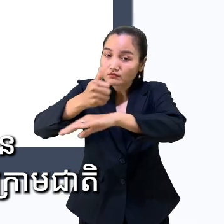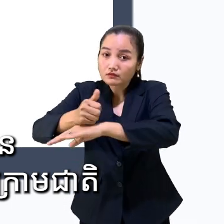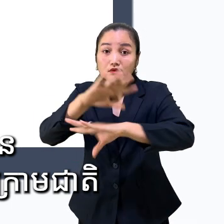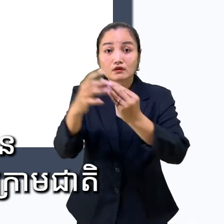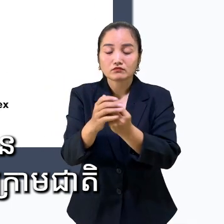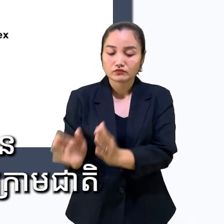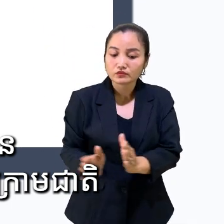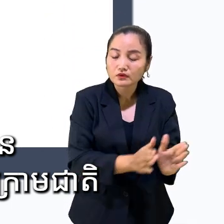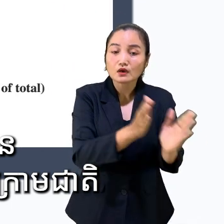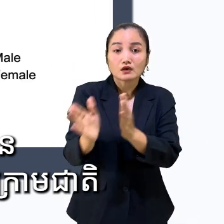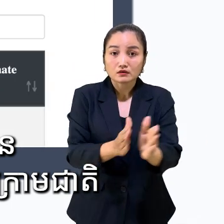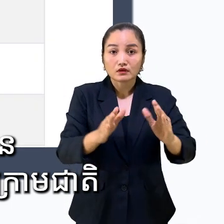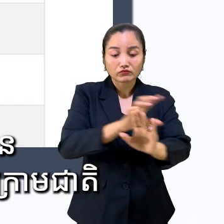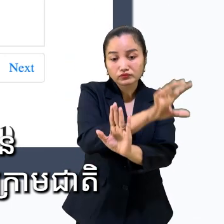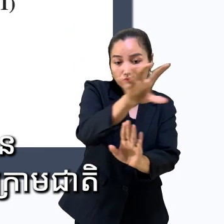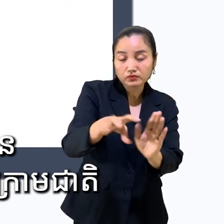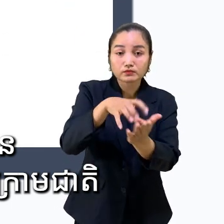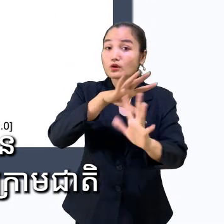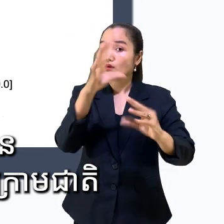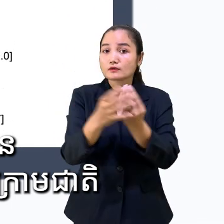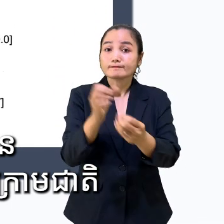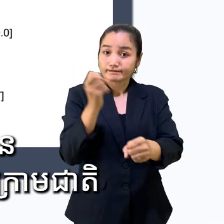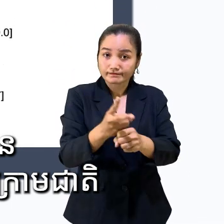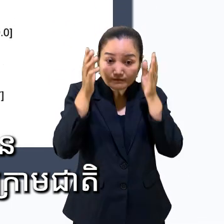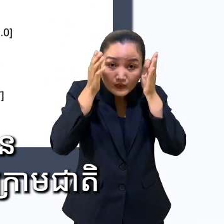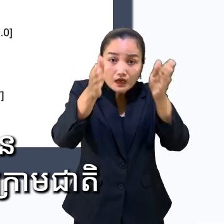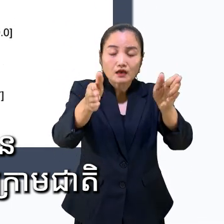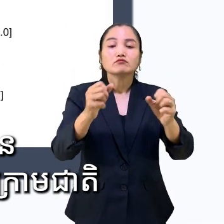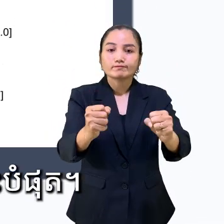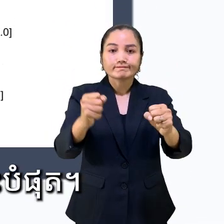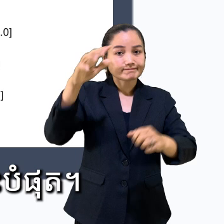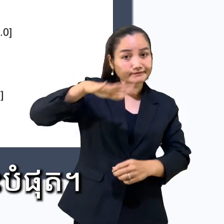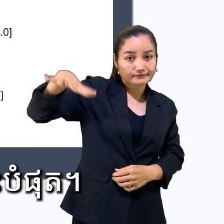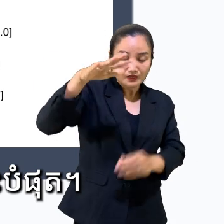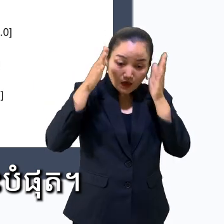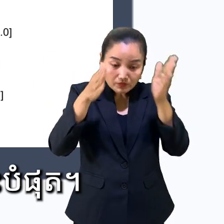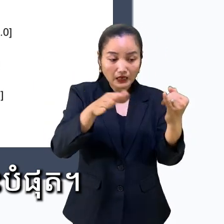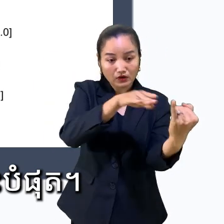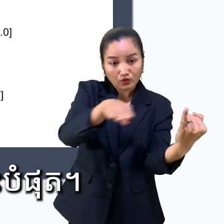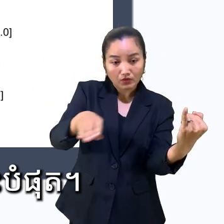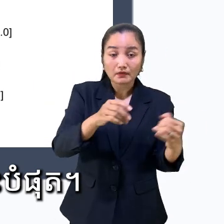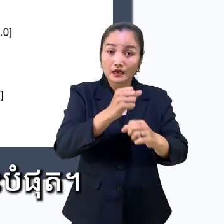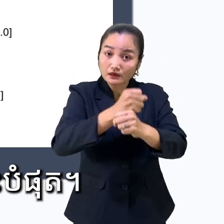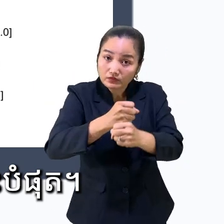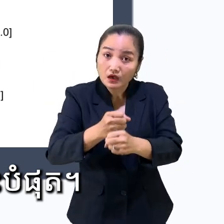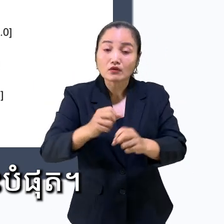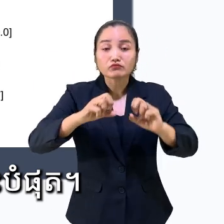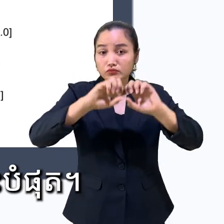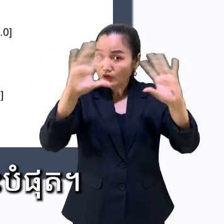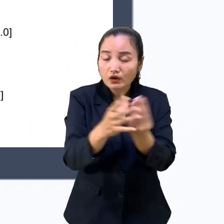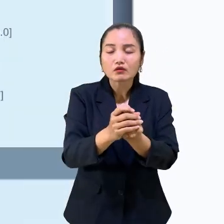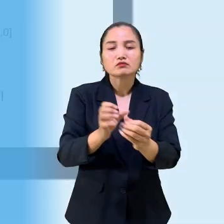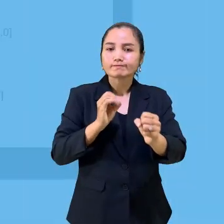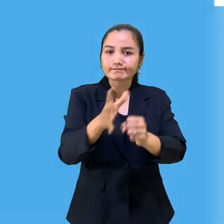leaders can take immediate action to develop climate-smart and child-centered policies where it is most urgent at national and local